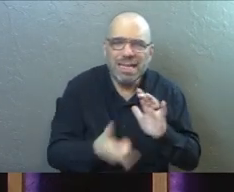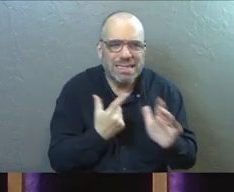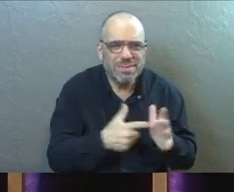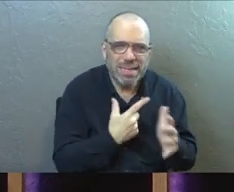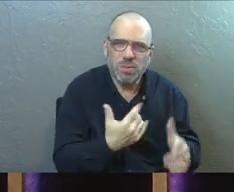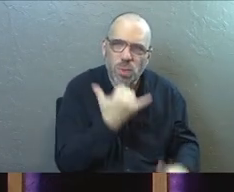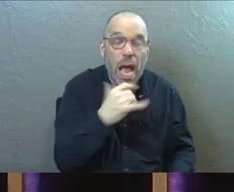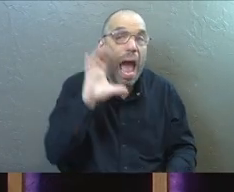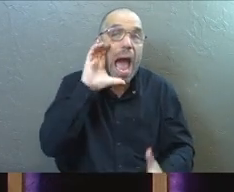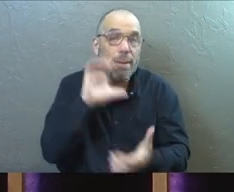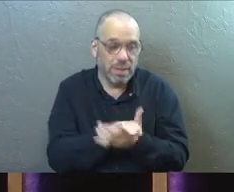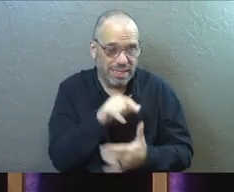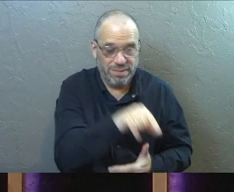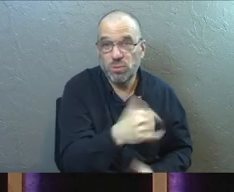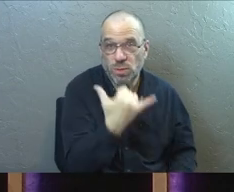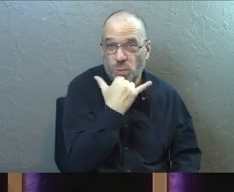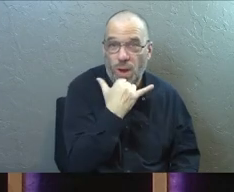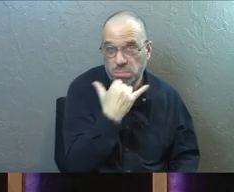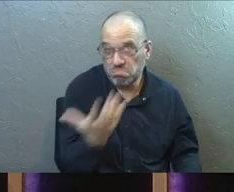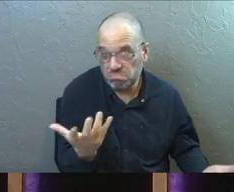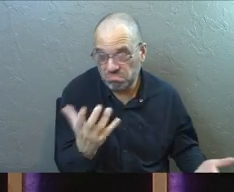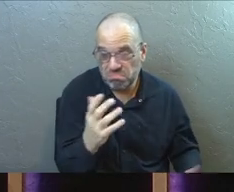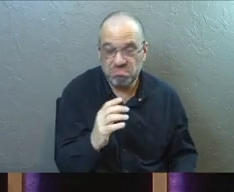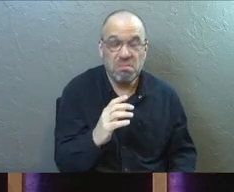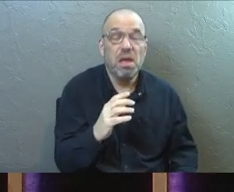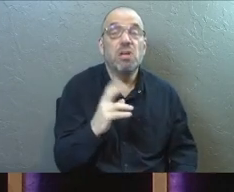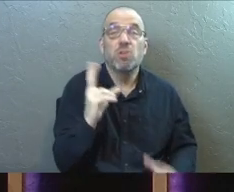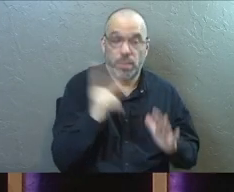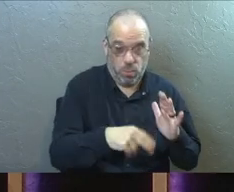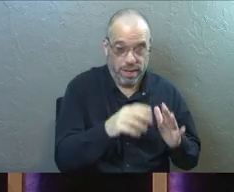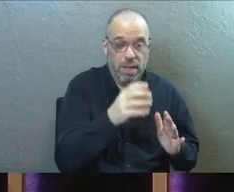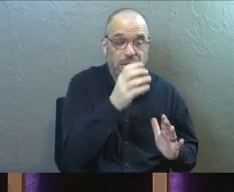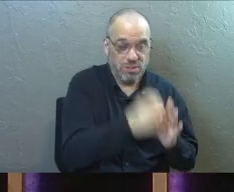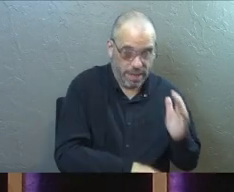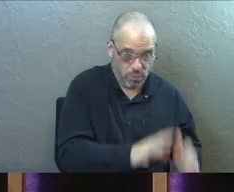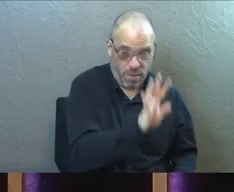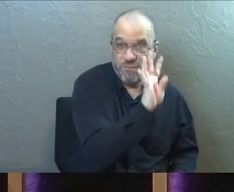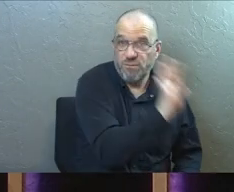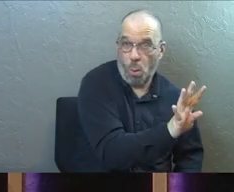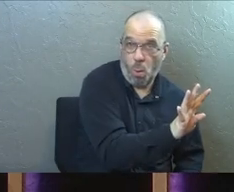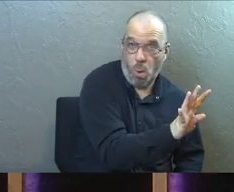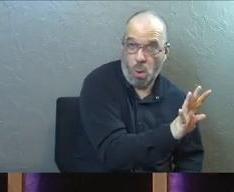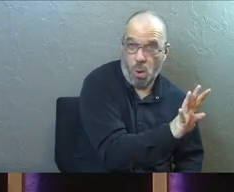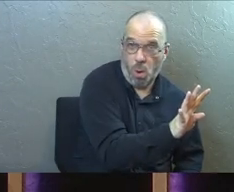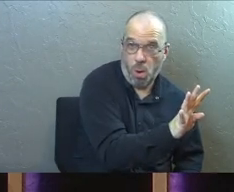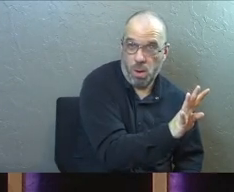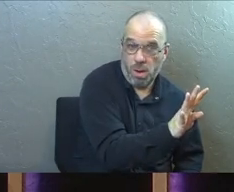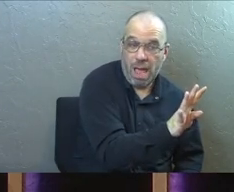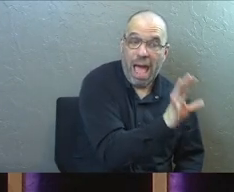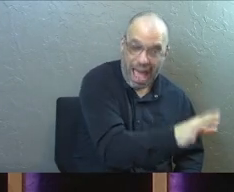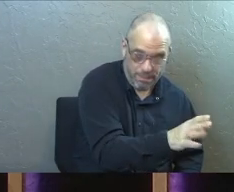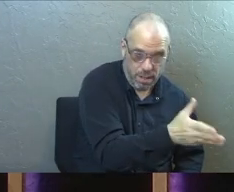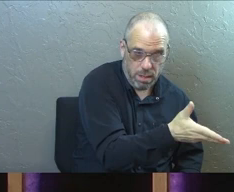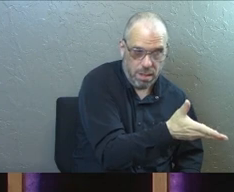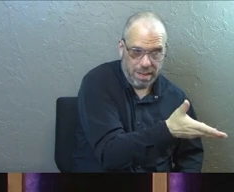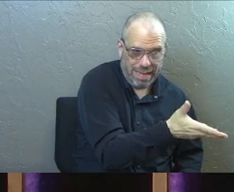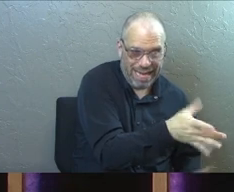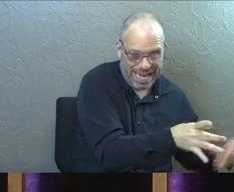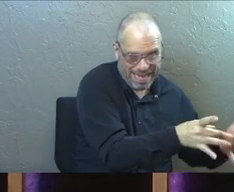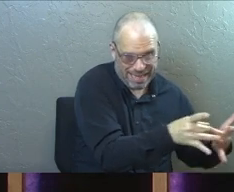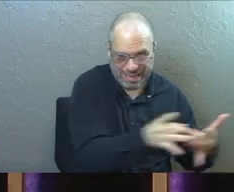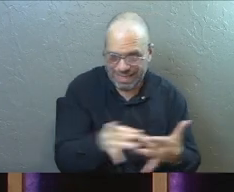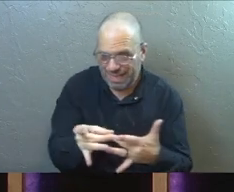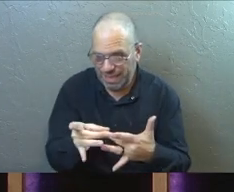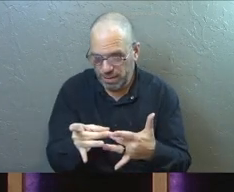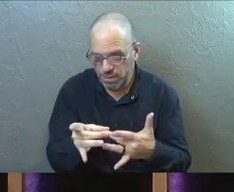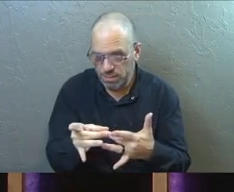they get it wrong. I believe this one is wrong. So I'm going to read the end of chapter 4 because I believe it introduces what